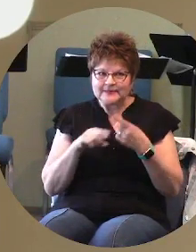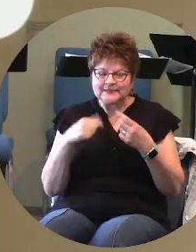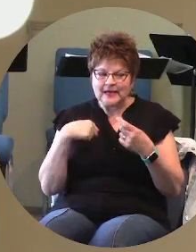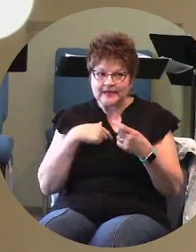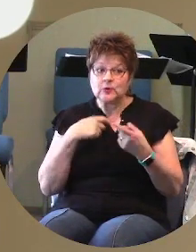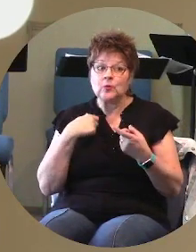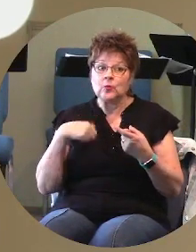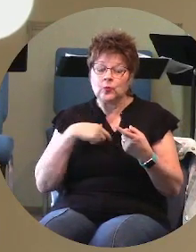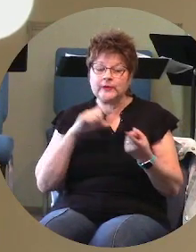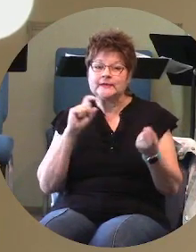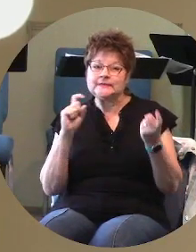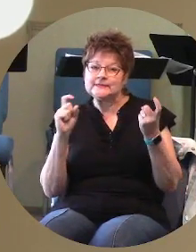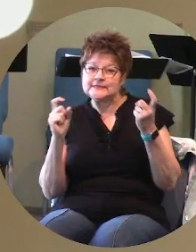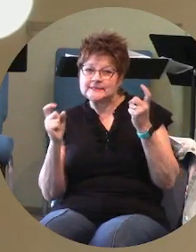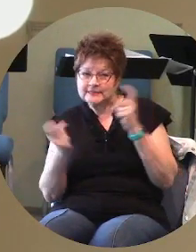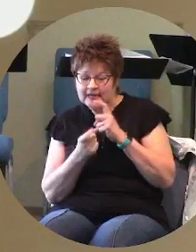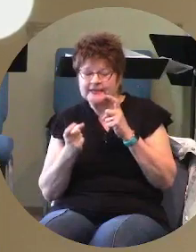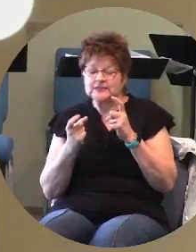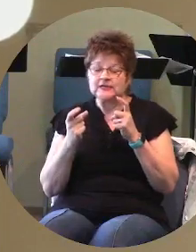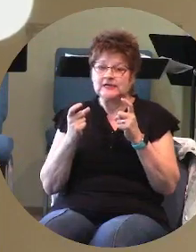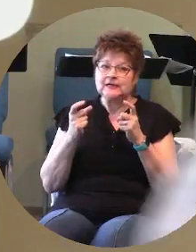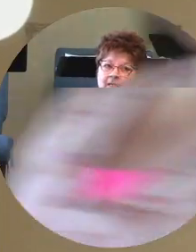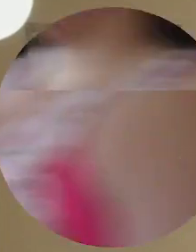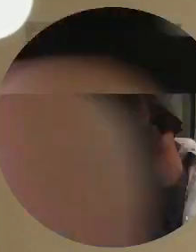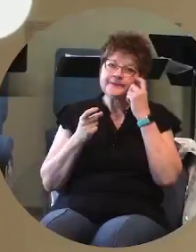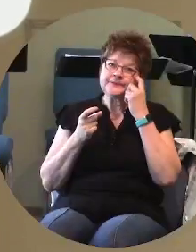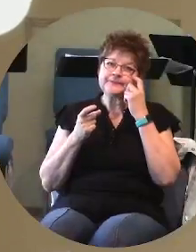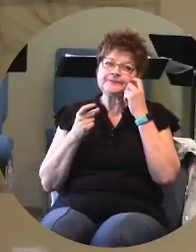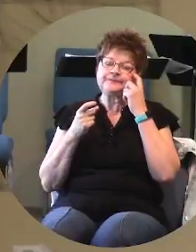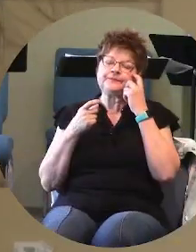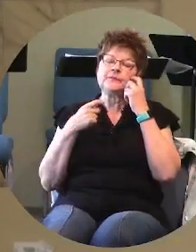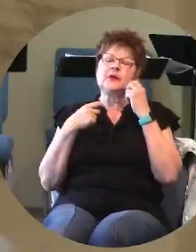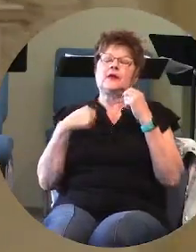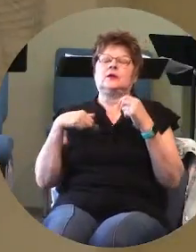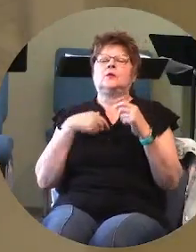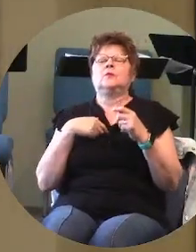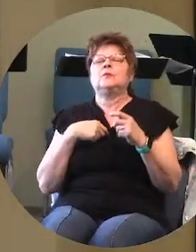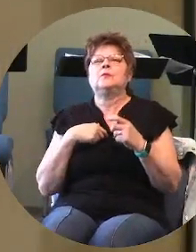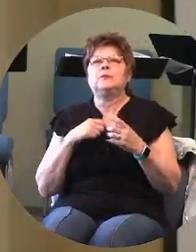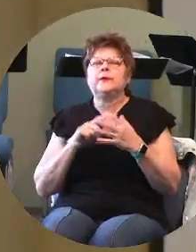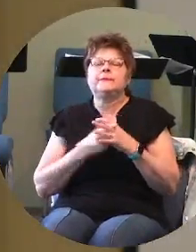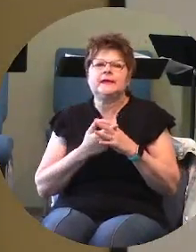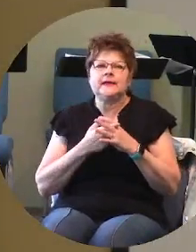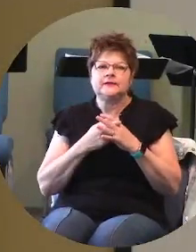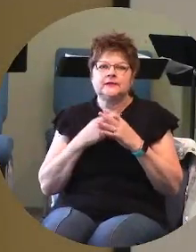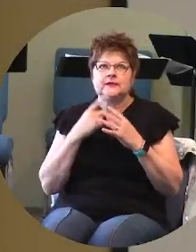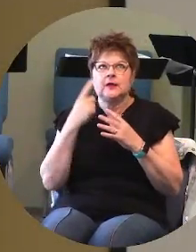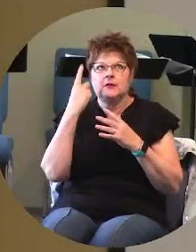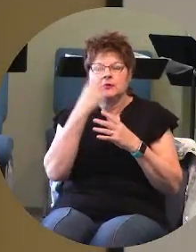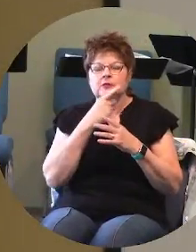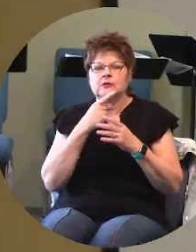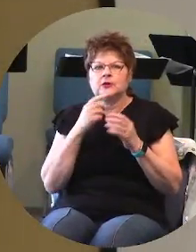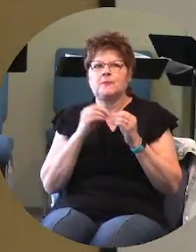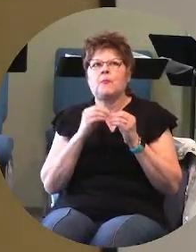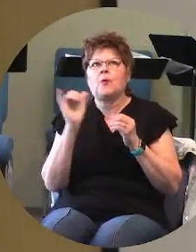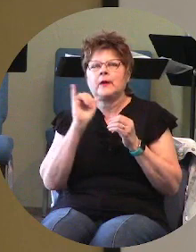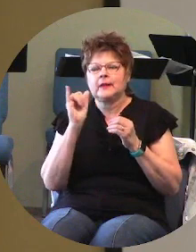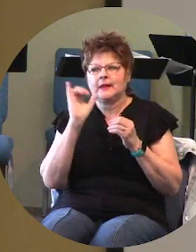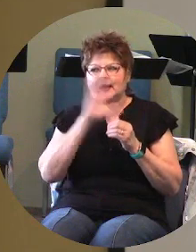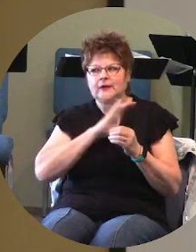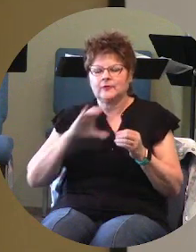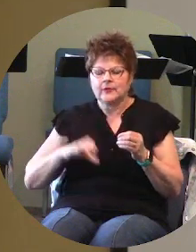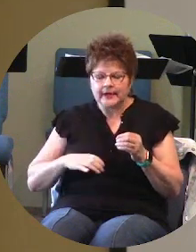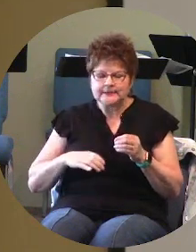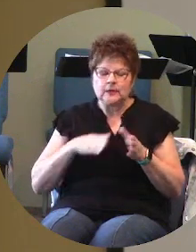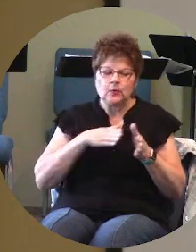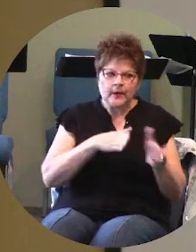we begin to shift and we begin to to to look more like christ in the way we behave in the way